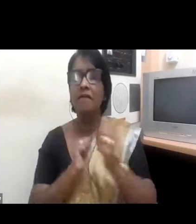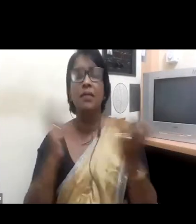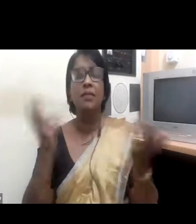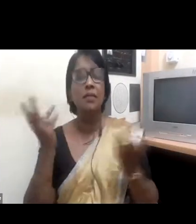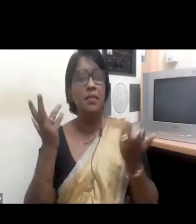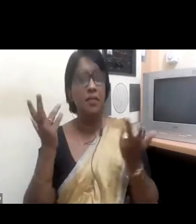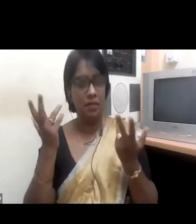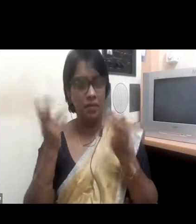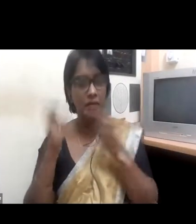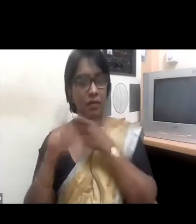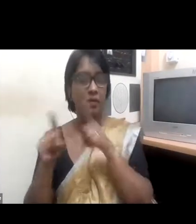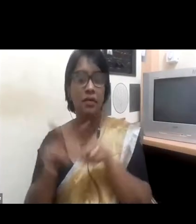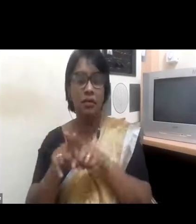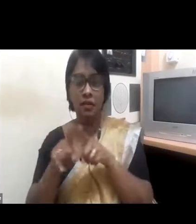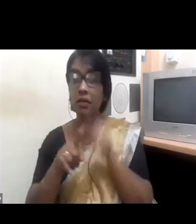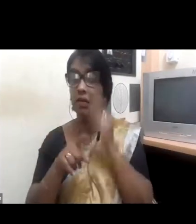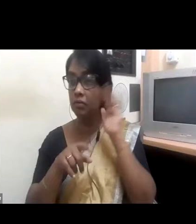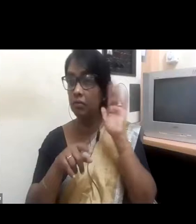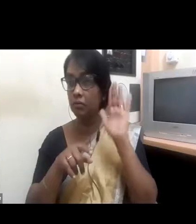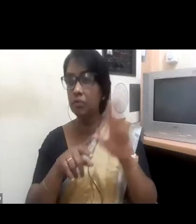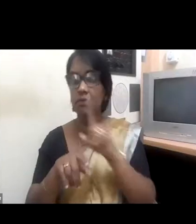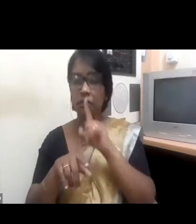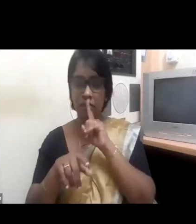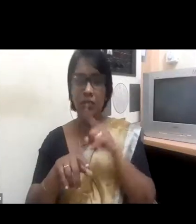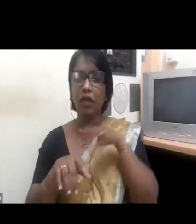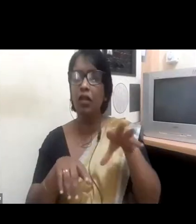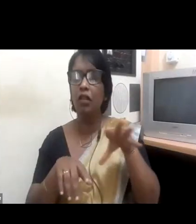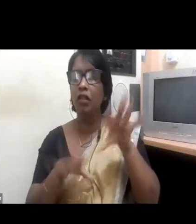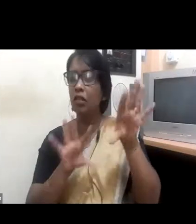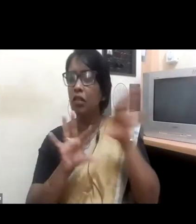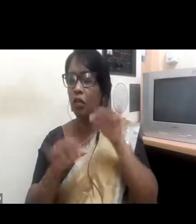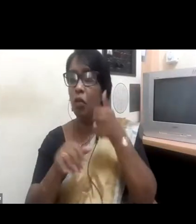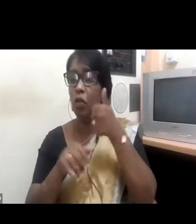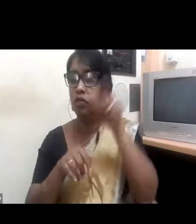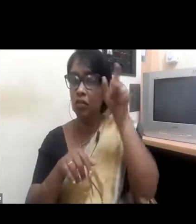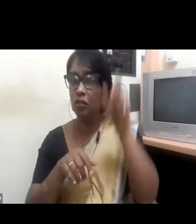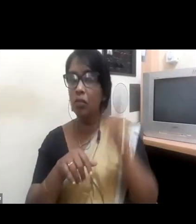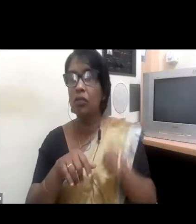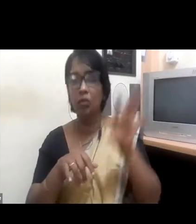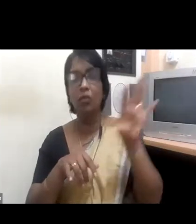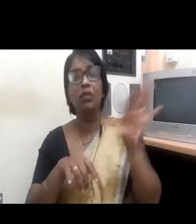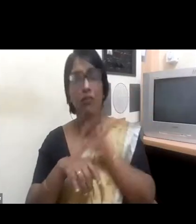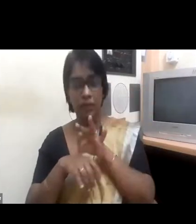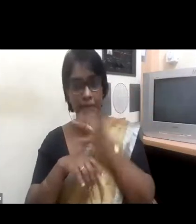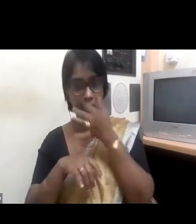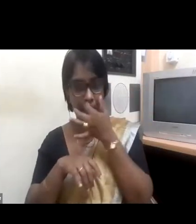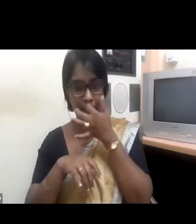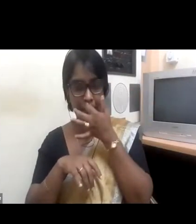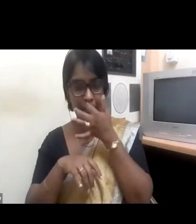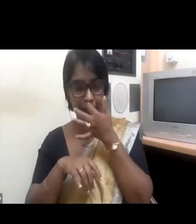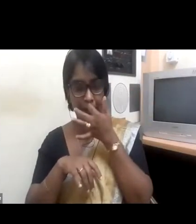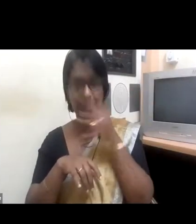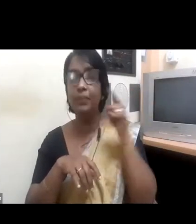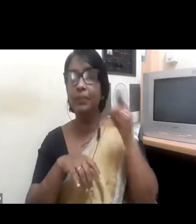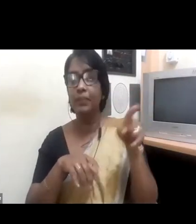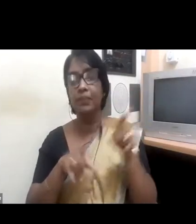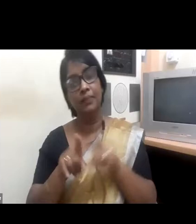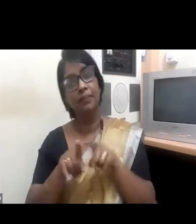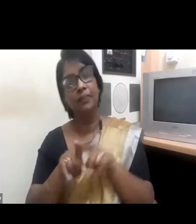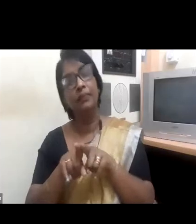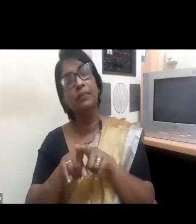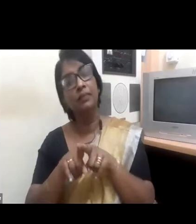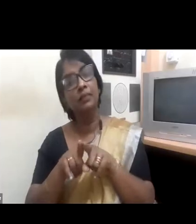female. I mean, I'm sure most of you in this panel and the ladies who are listening to this discussion